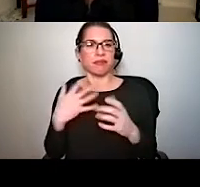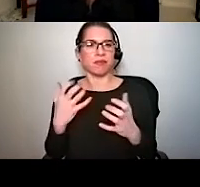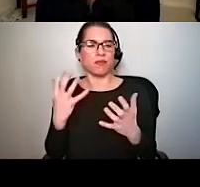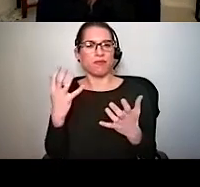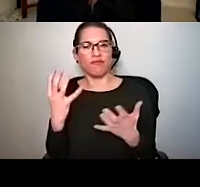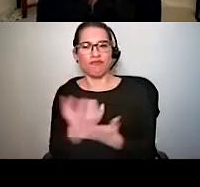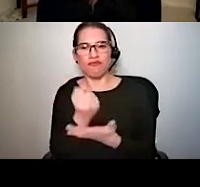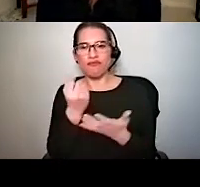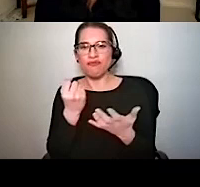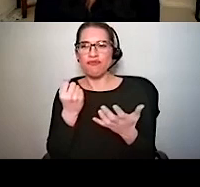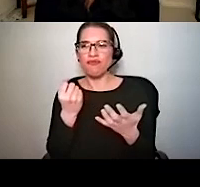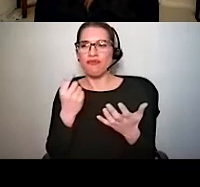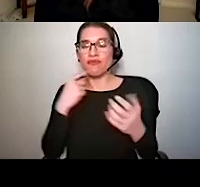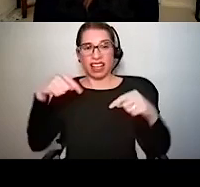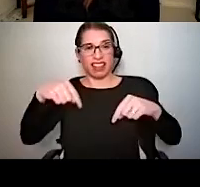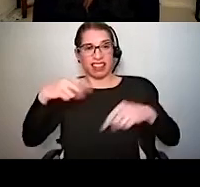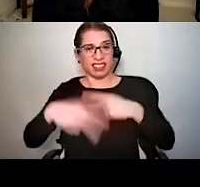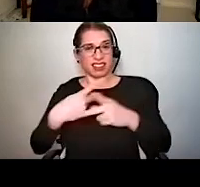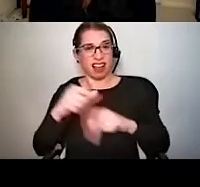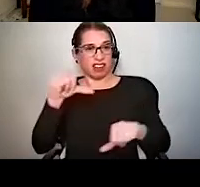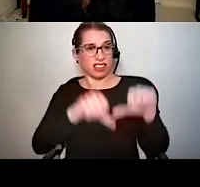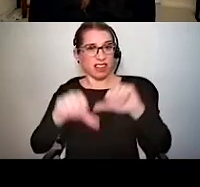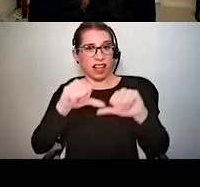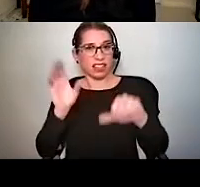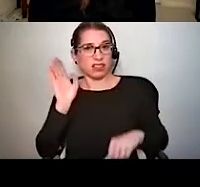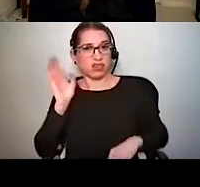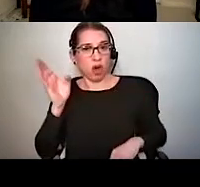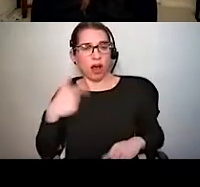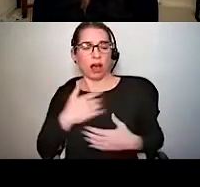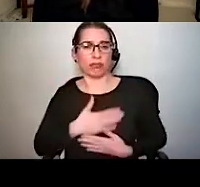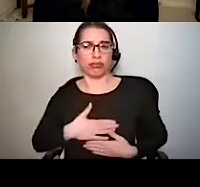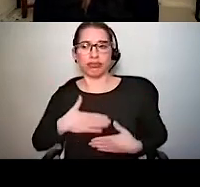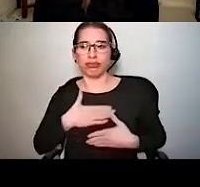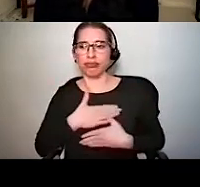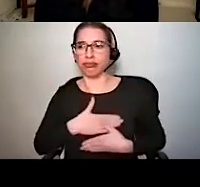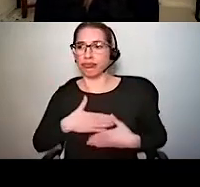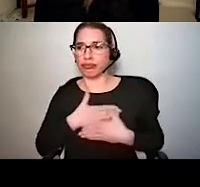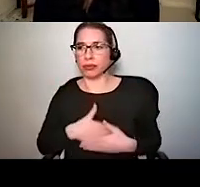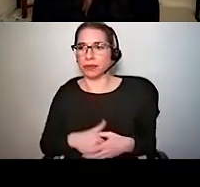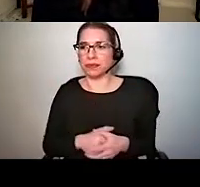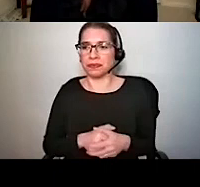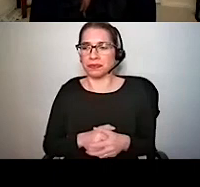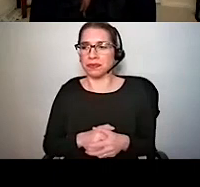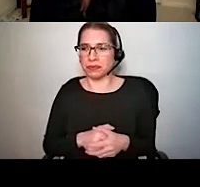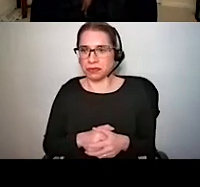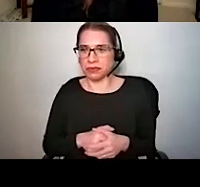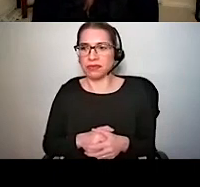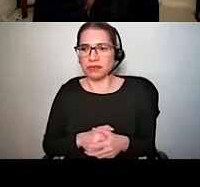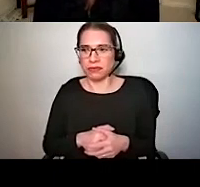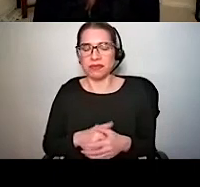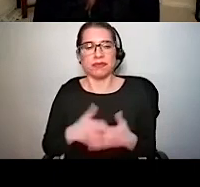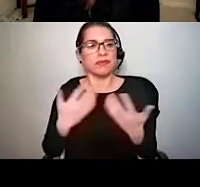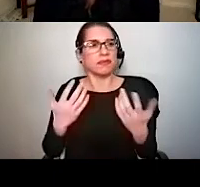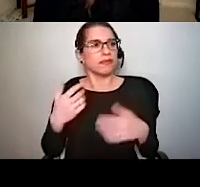of science communication initiative. Things like this that sift through science to bring you bite-sized pieces of